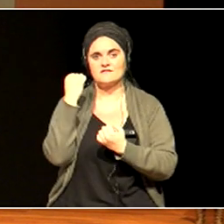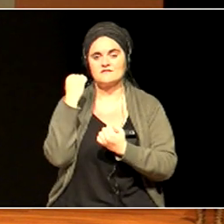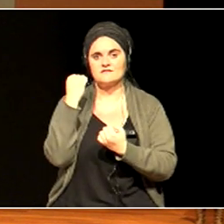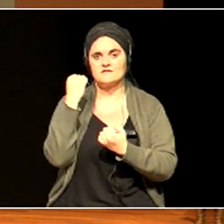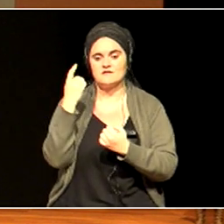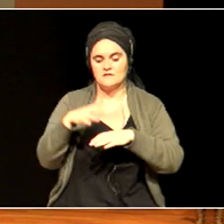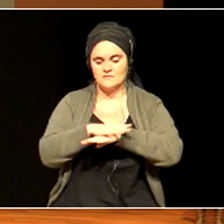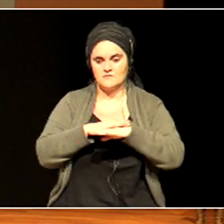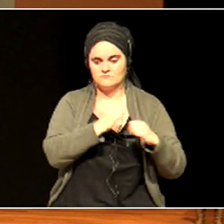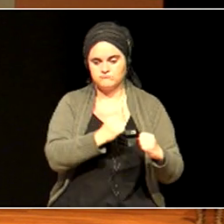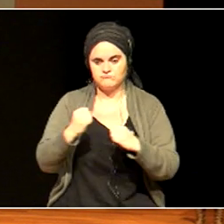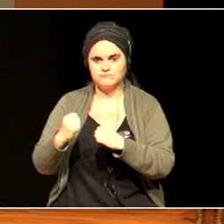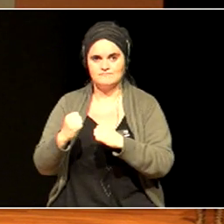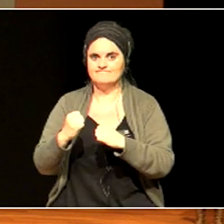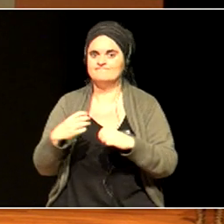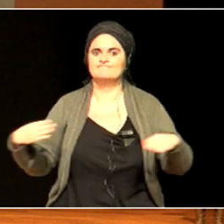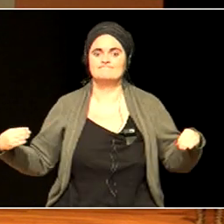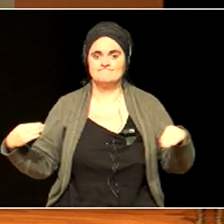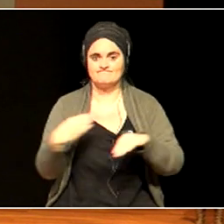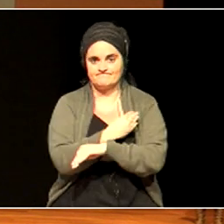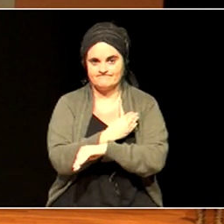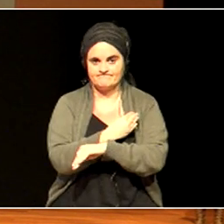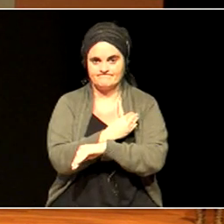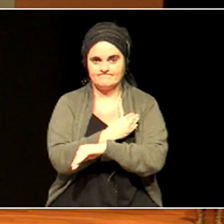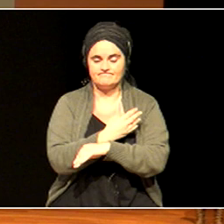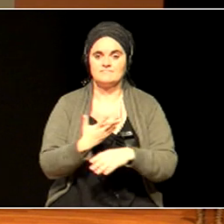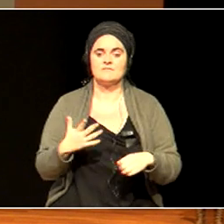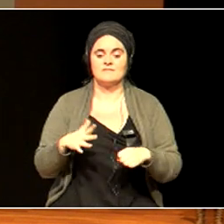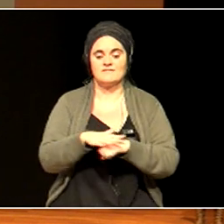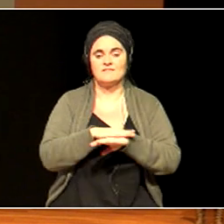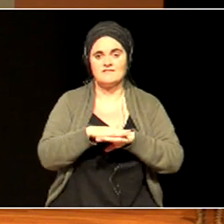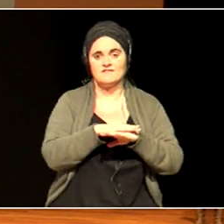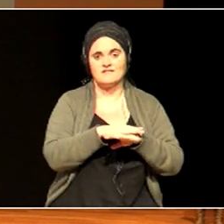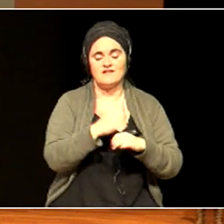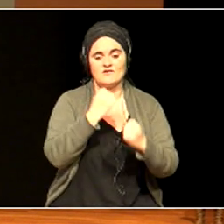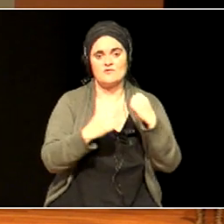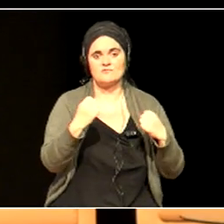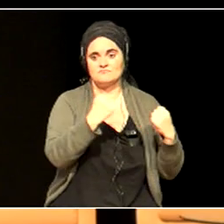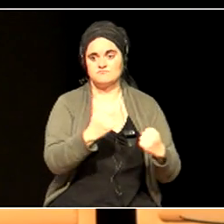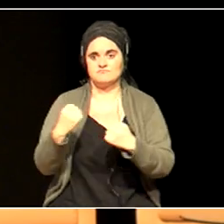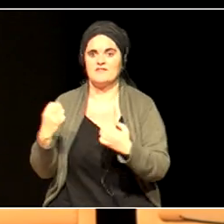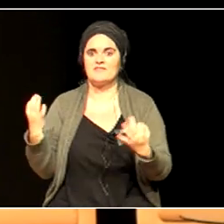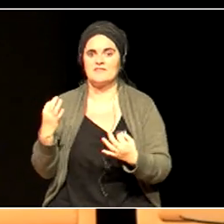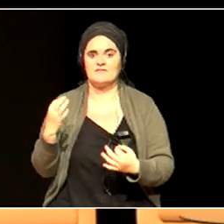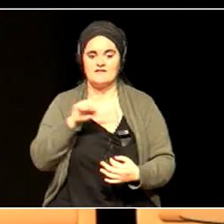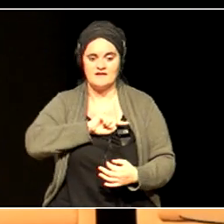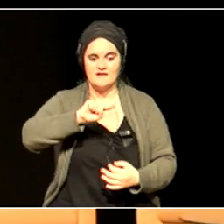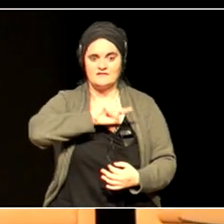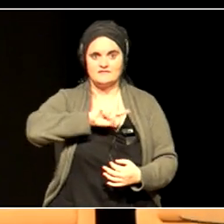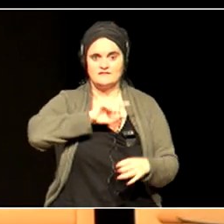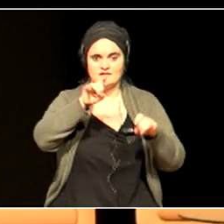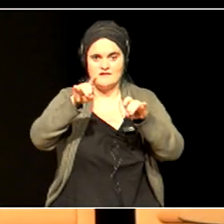The foundation of economics has to be ethics. Just like the foundation of education